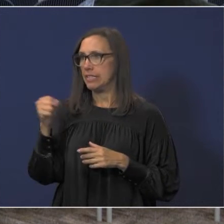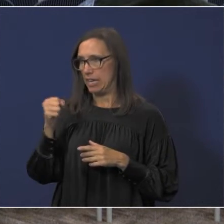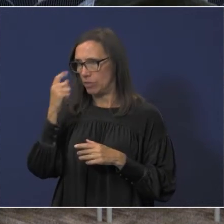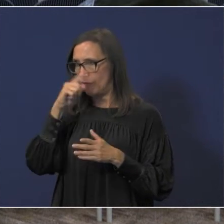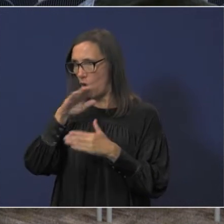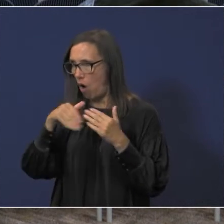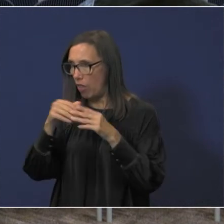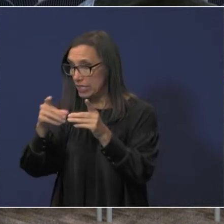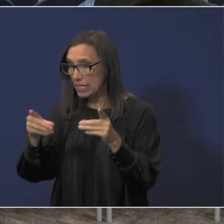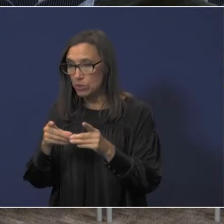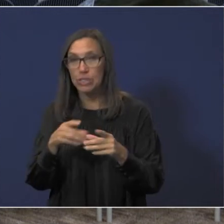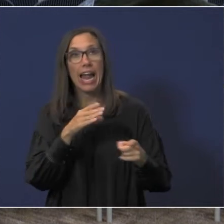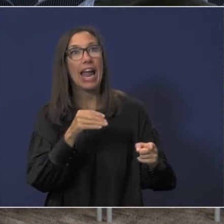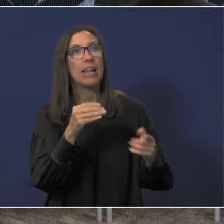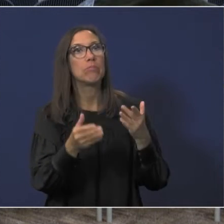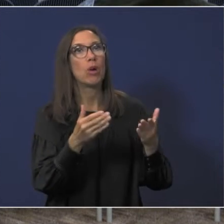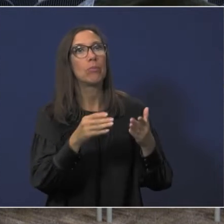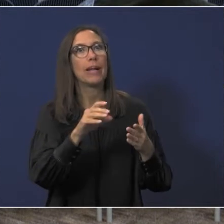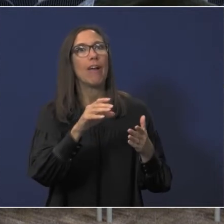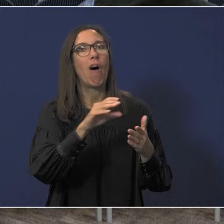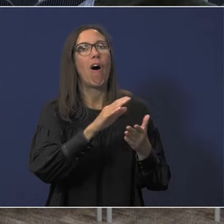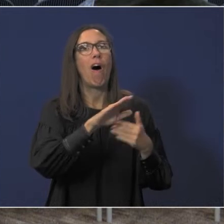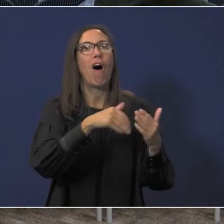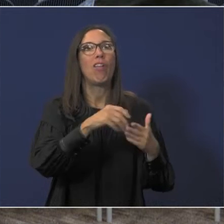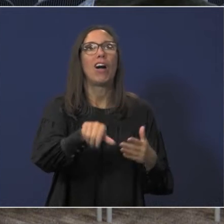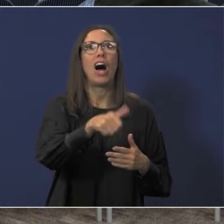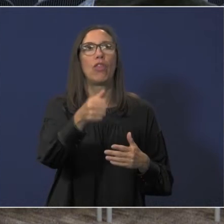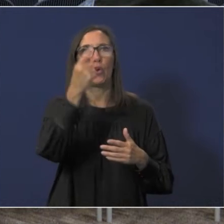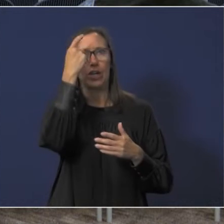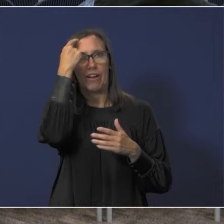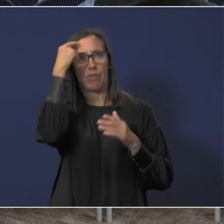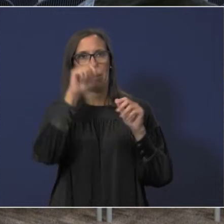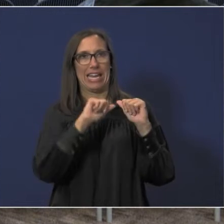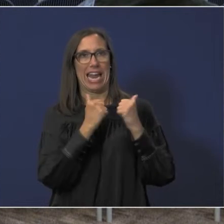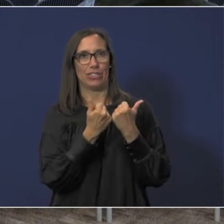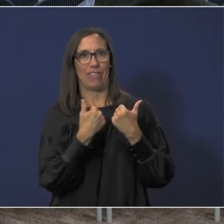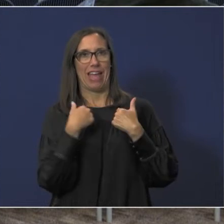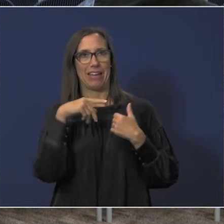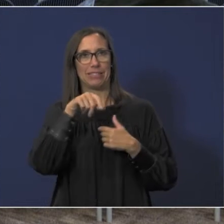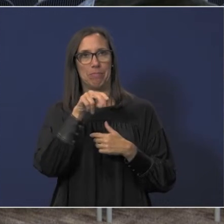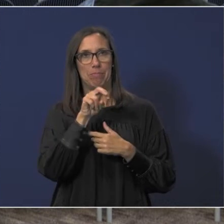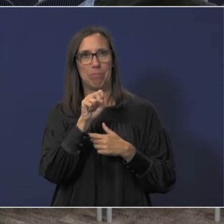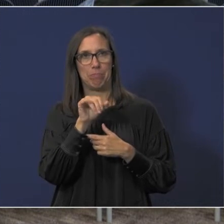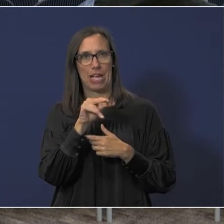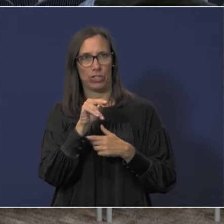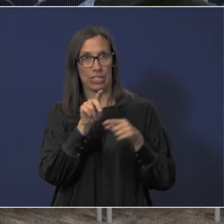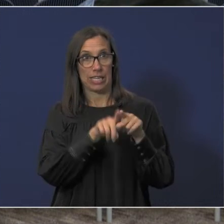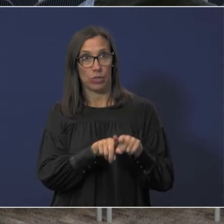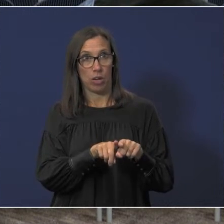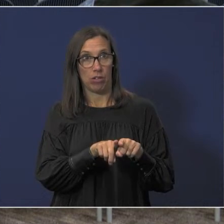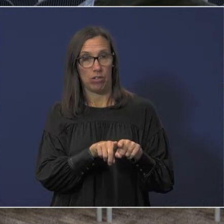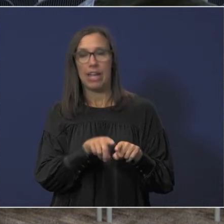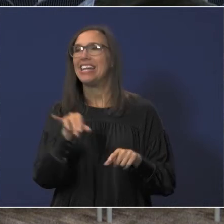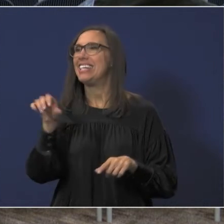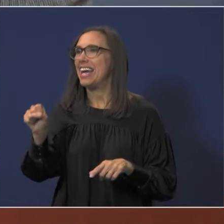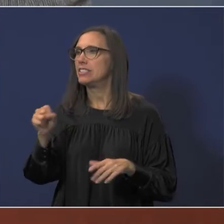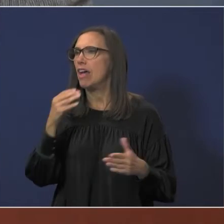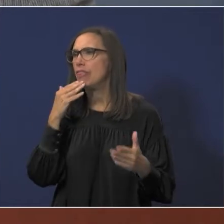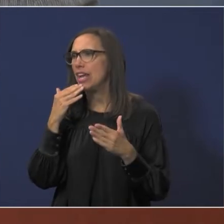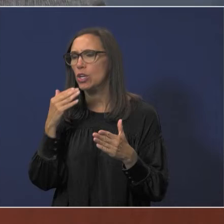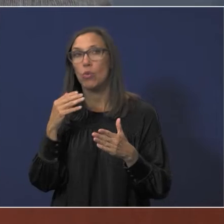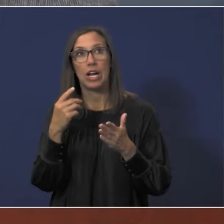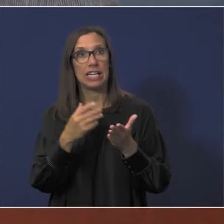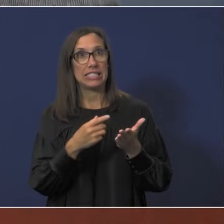and probably all other governmental agencies that had pensions as well yes excellent thank you you know